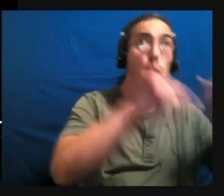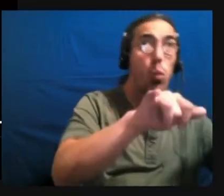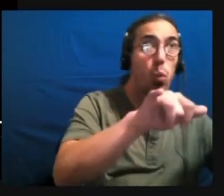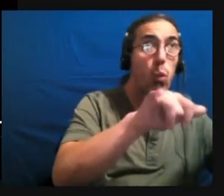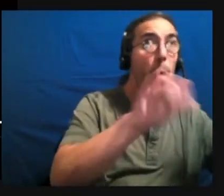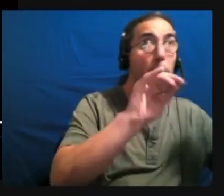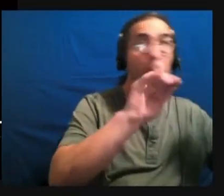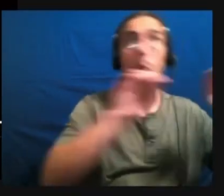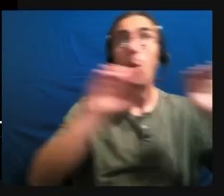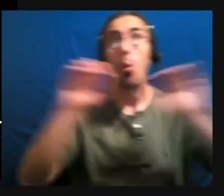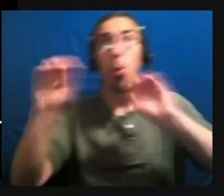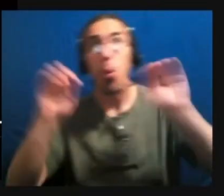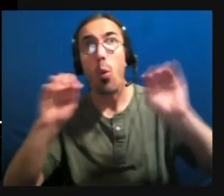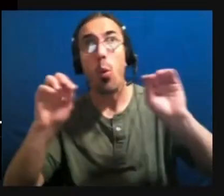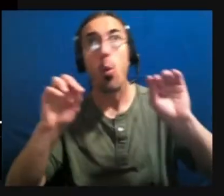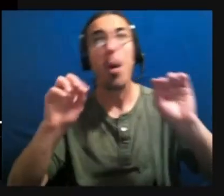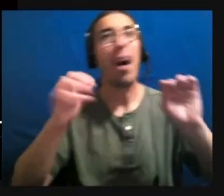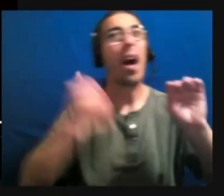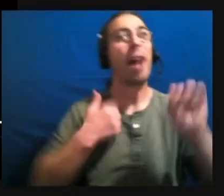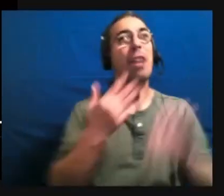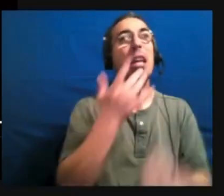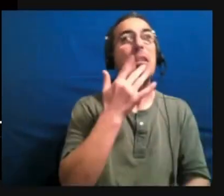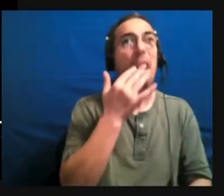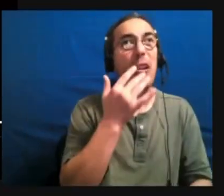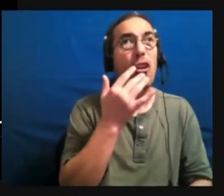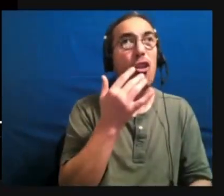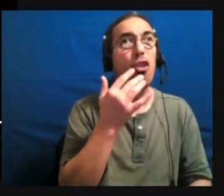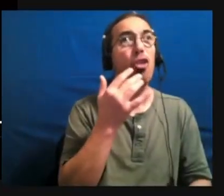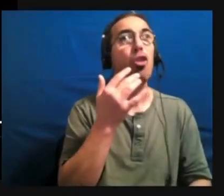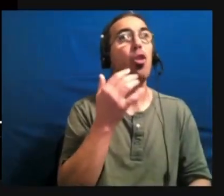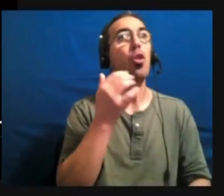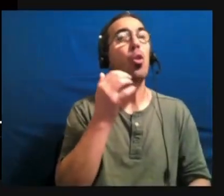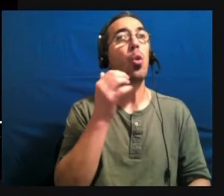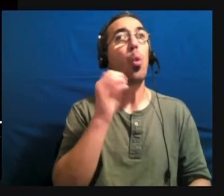Is it like a snapshot? Is it still static?